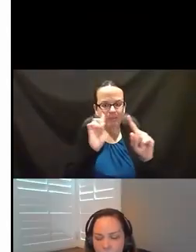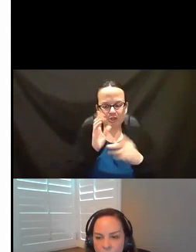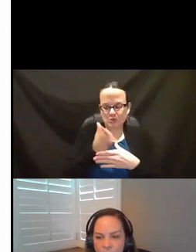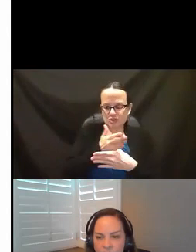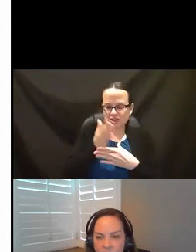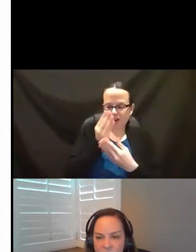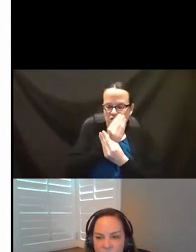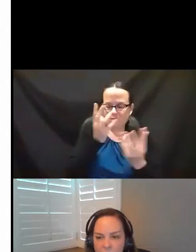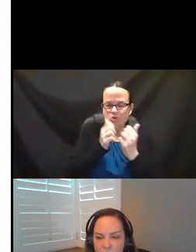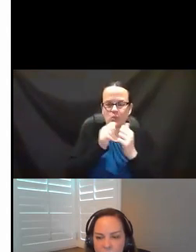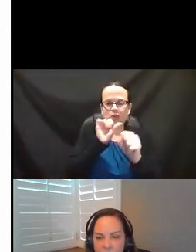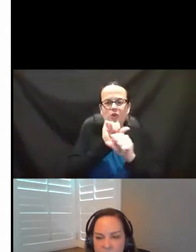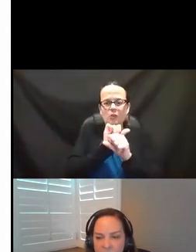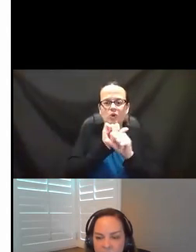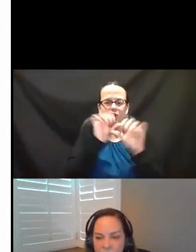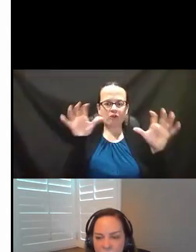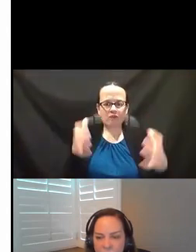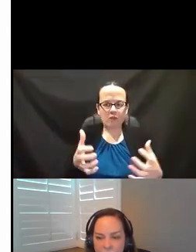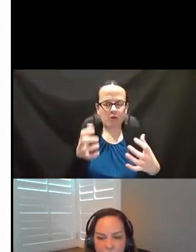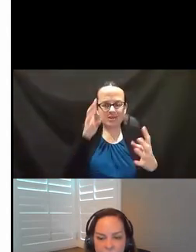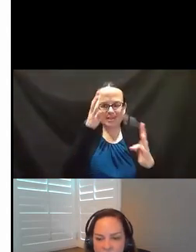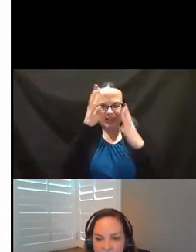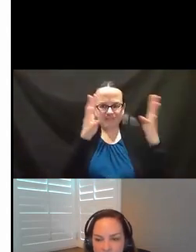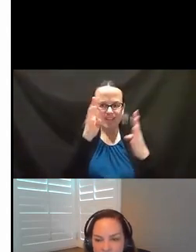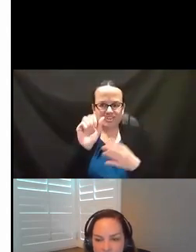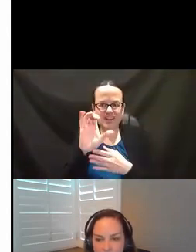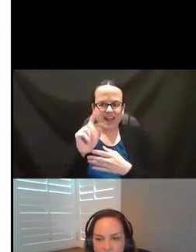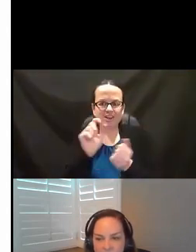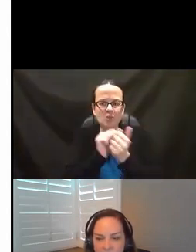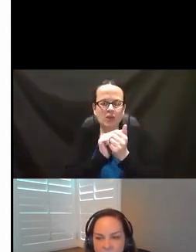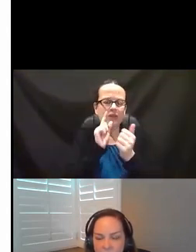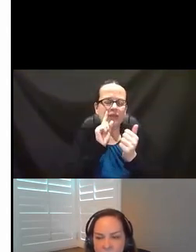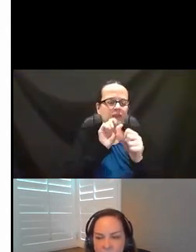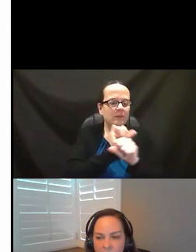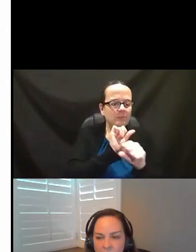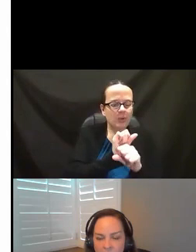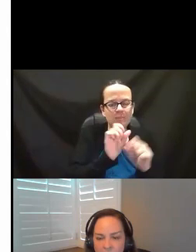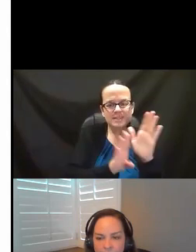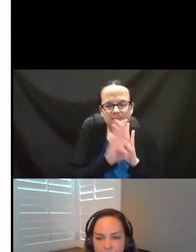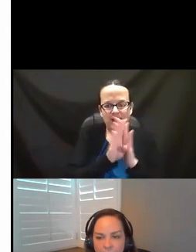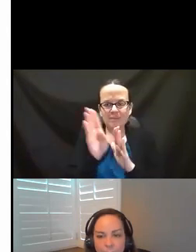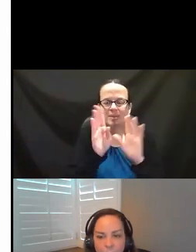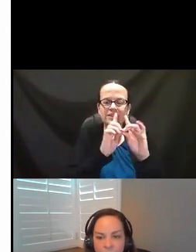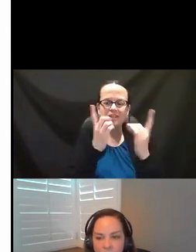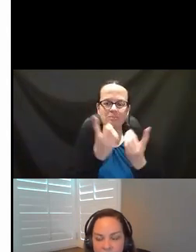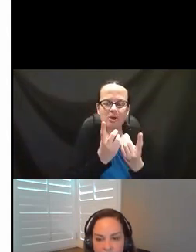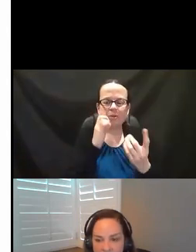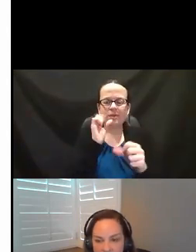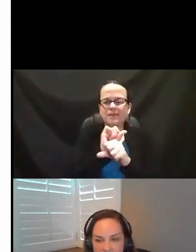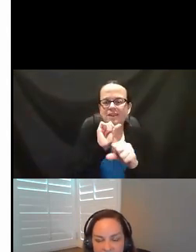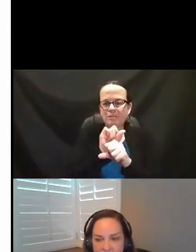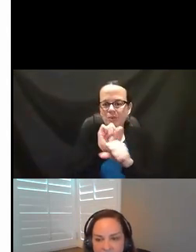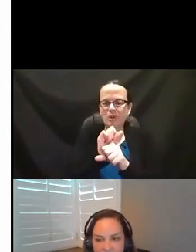Workforce Innovation Opportunities Act through the Employment Development Department, the employment rate